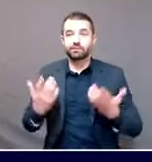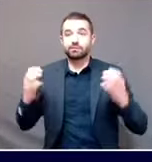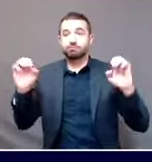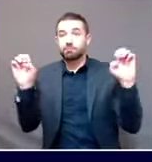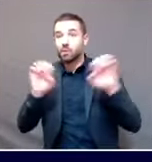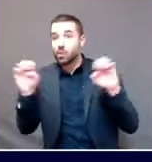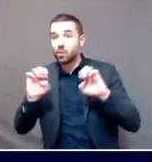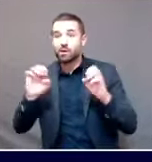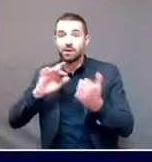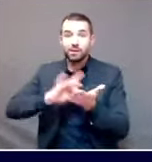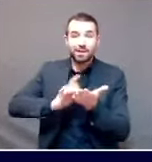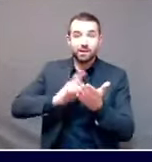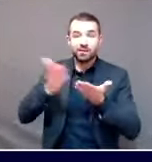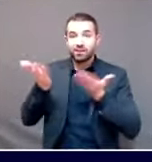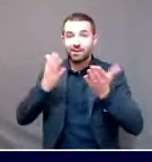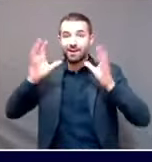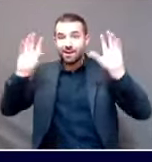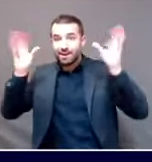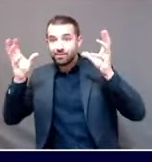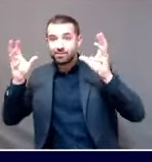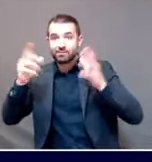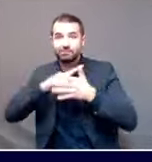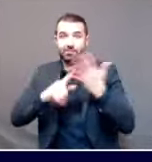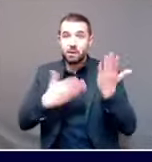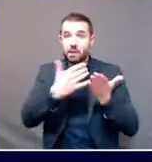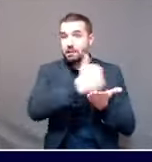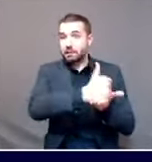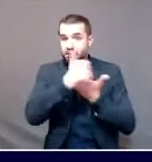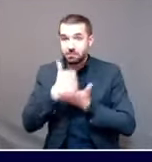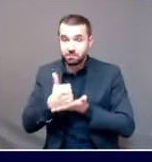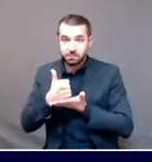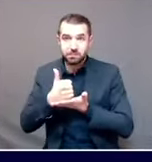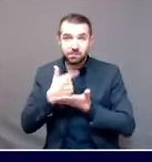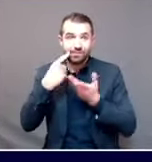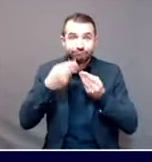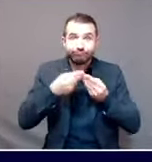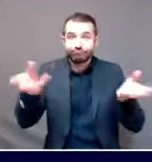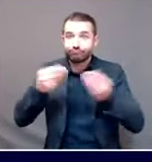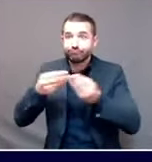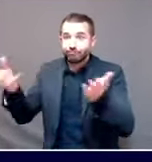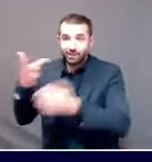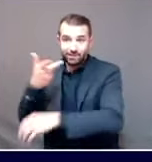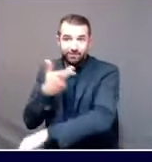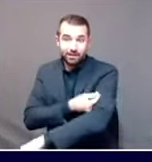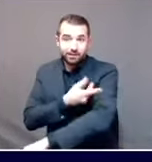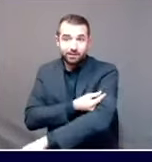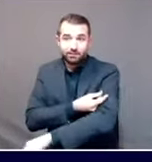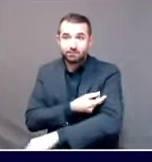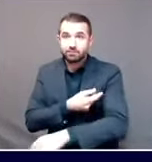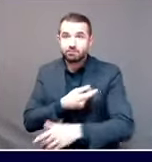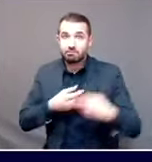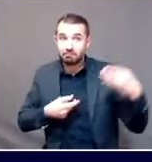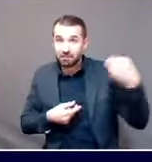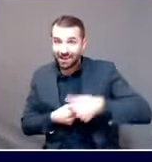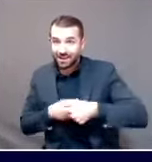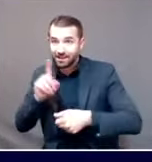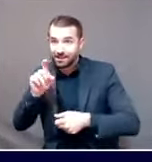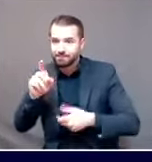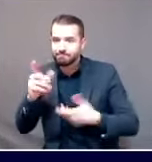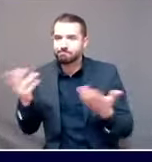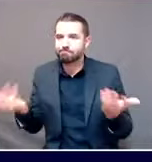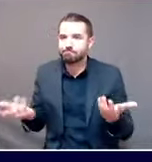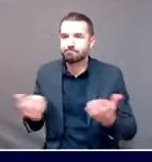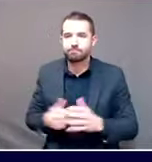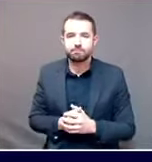hard for them to bill insurance to do that. So we will we will be able to do, as Dr. Shah said, what we need to do. We can do it